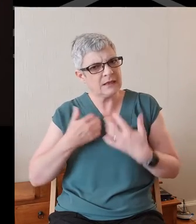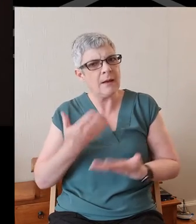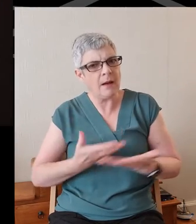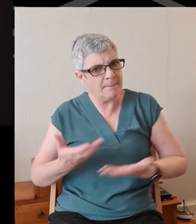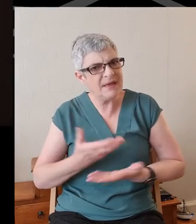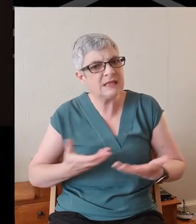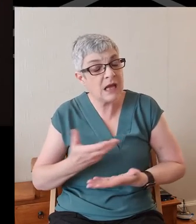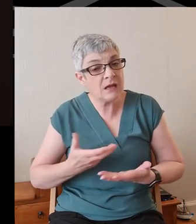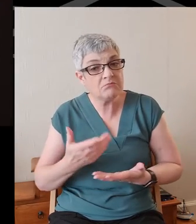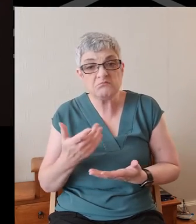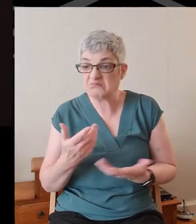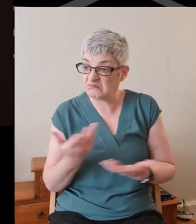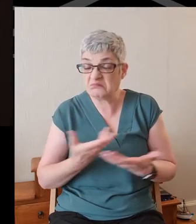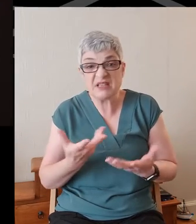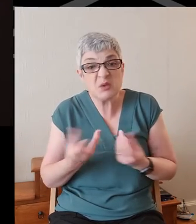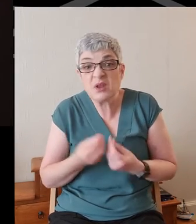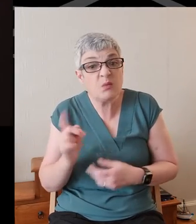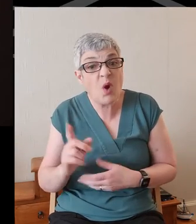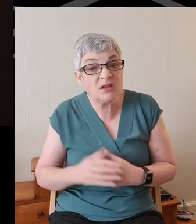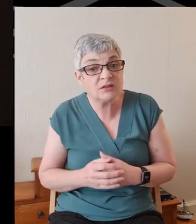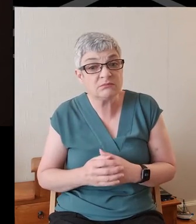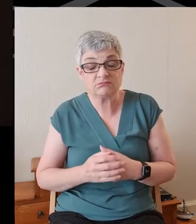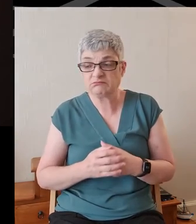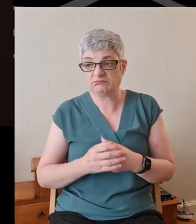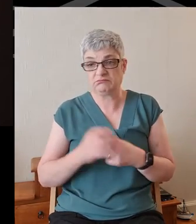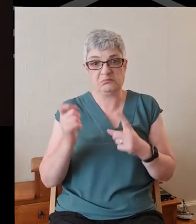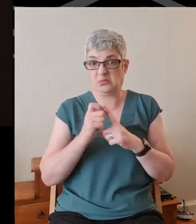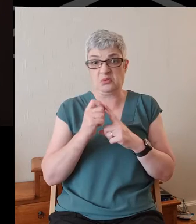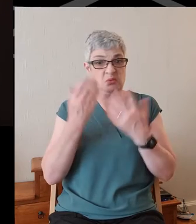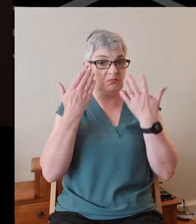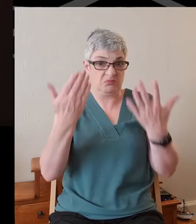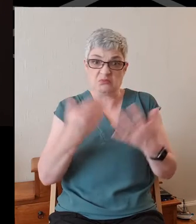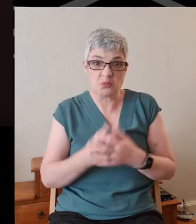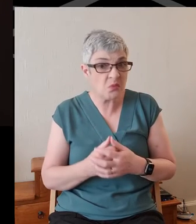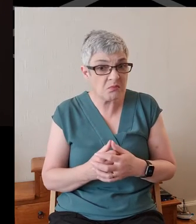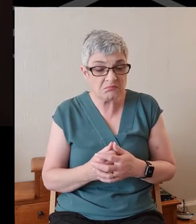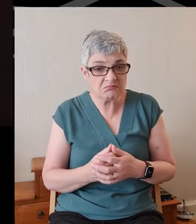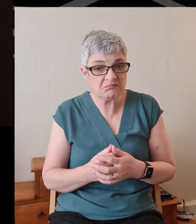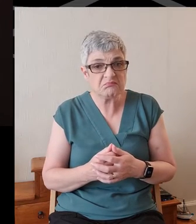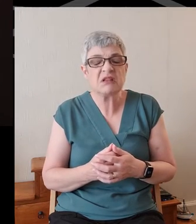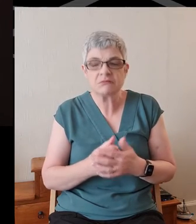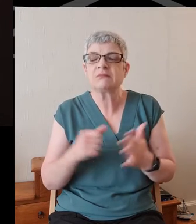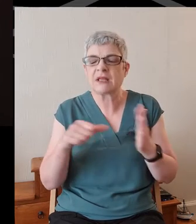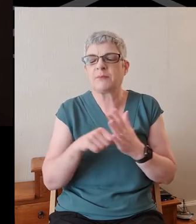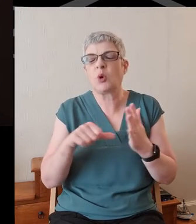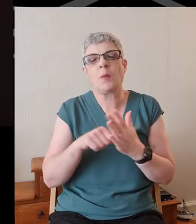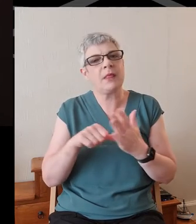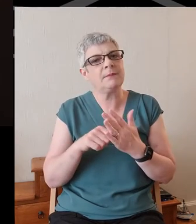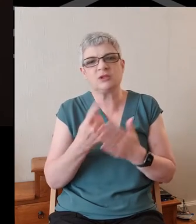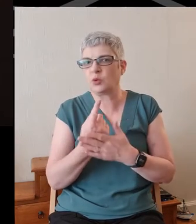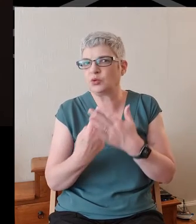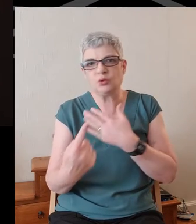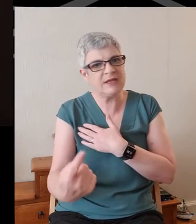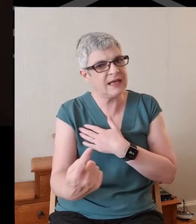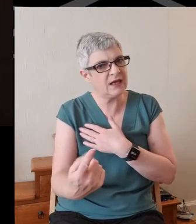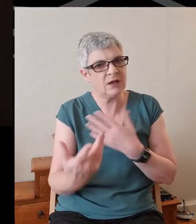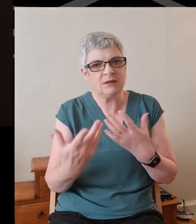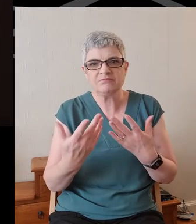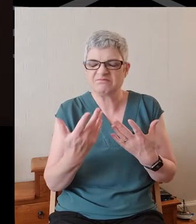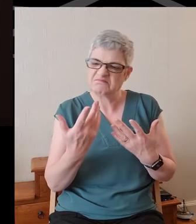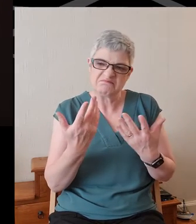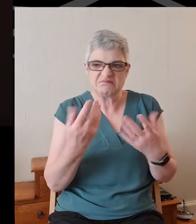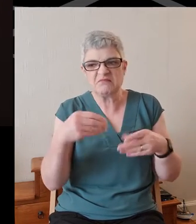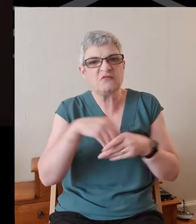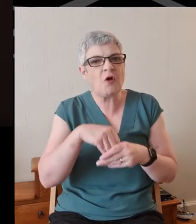But busy with what? Even he doesn't seem to know. it's a problem that's not unique to Pooh or